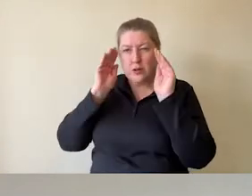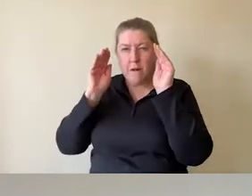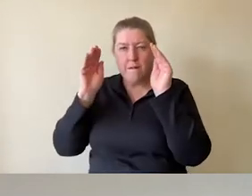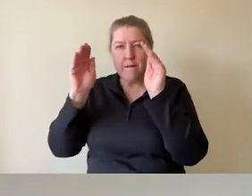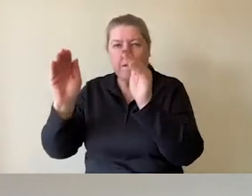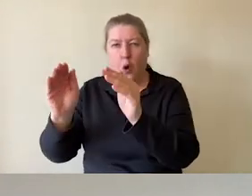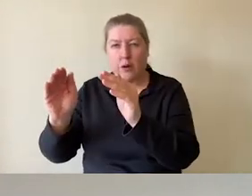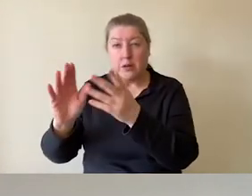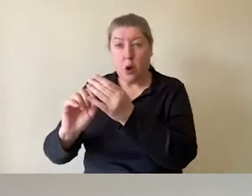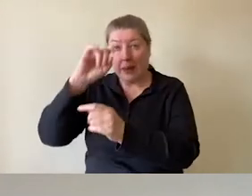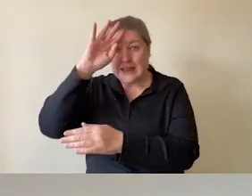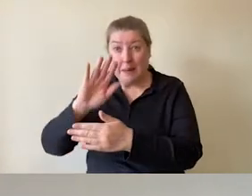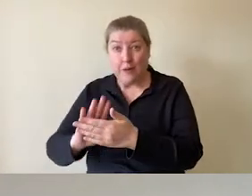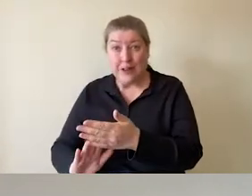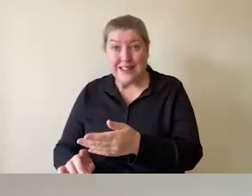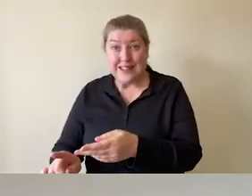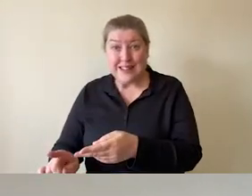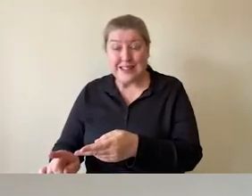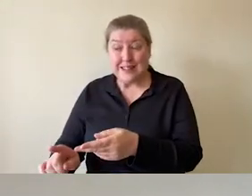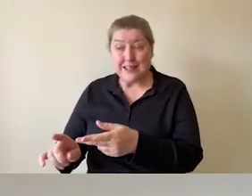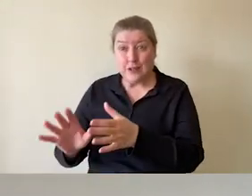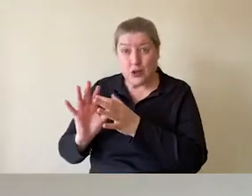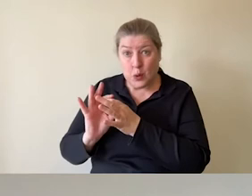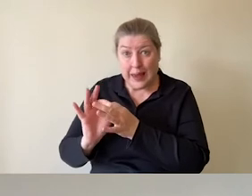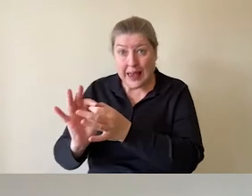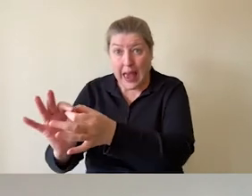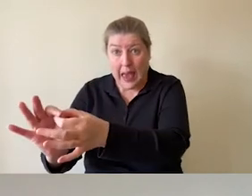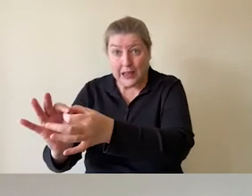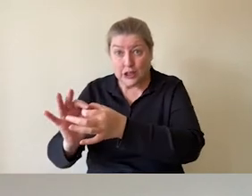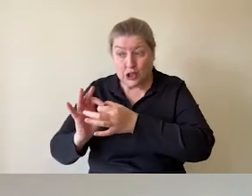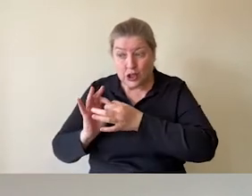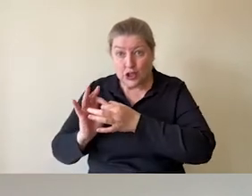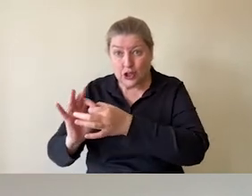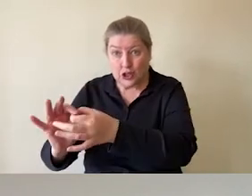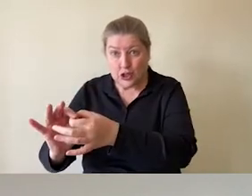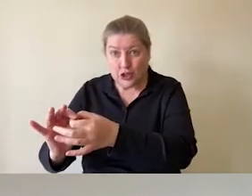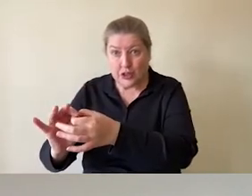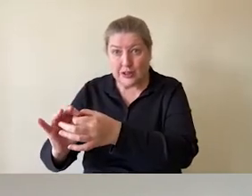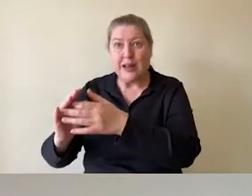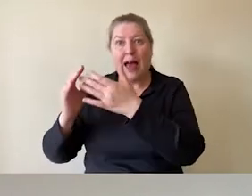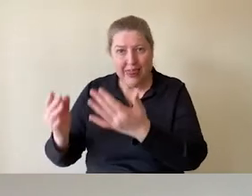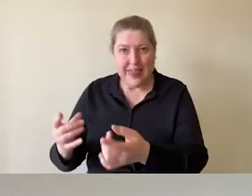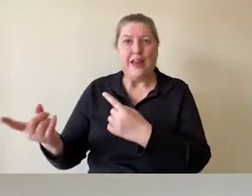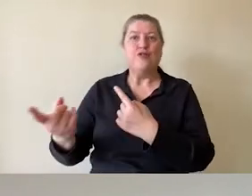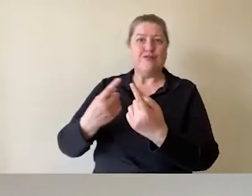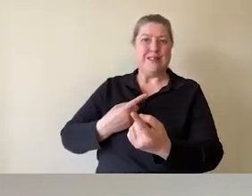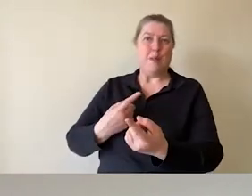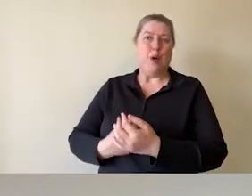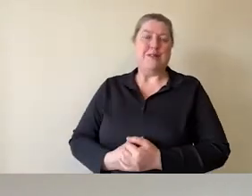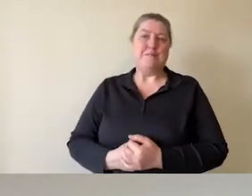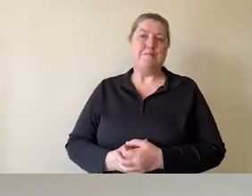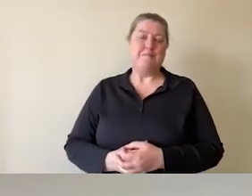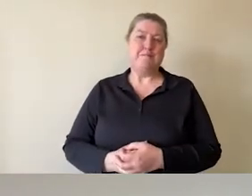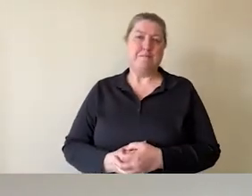on the experience, to engage in the experience and then respond to the